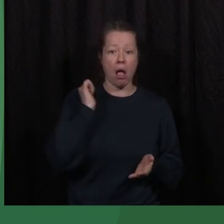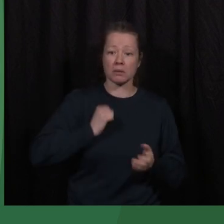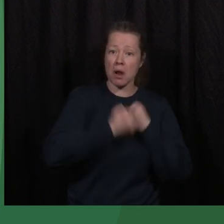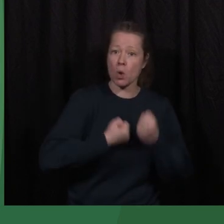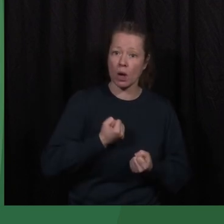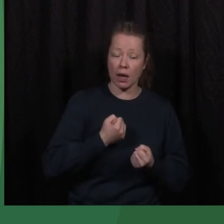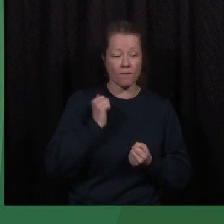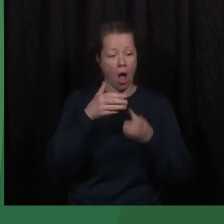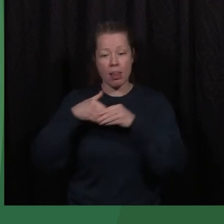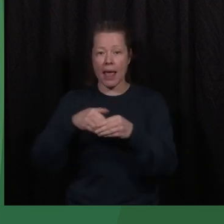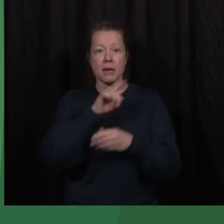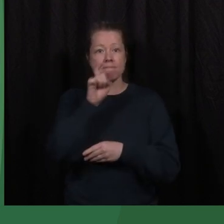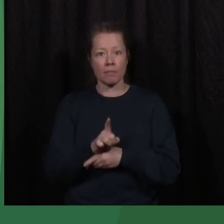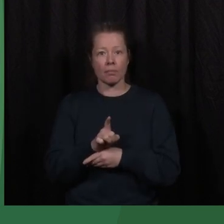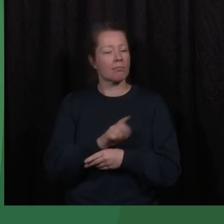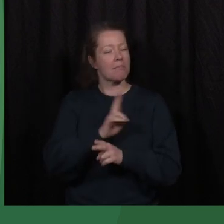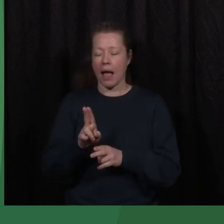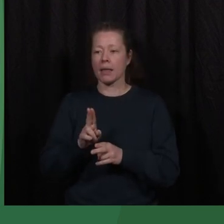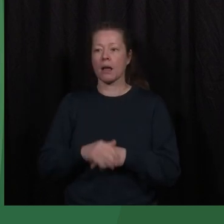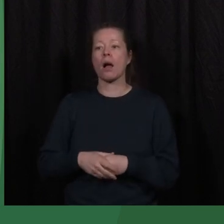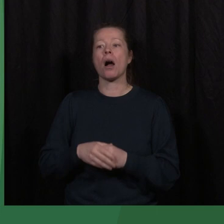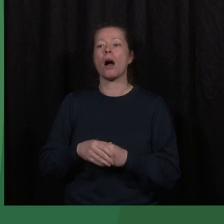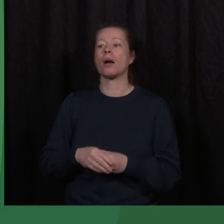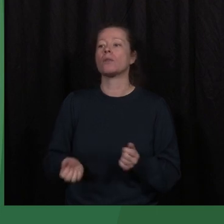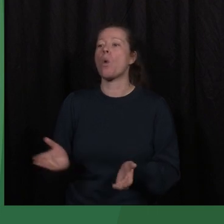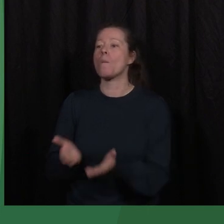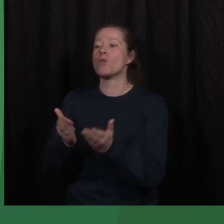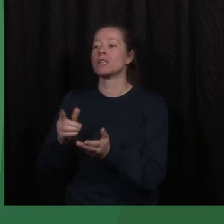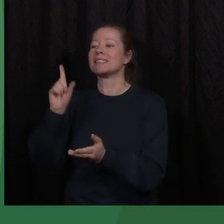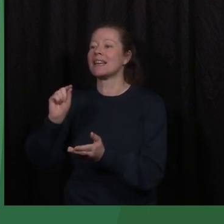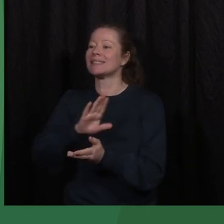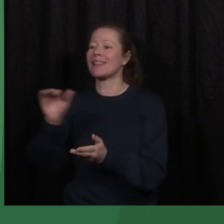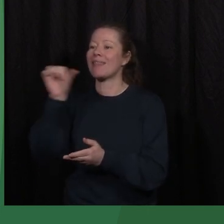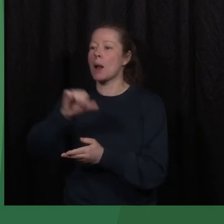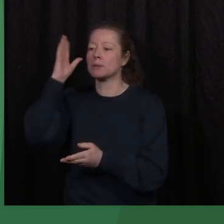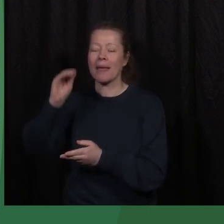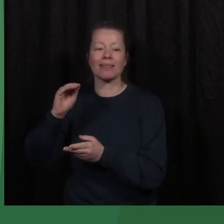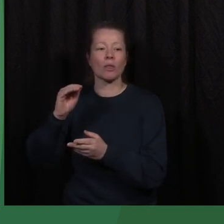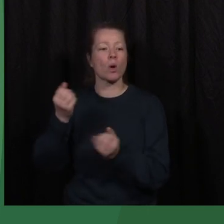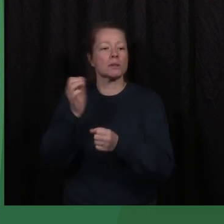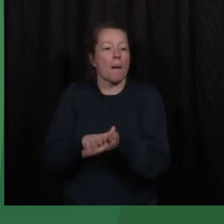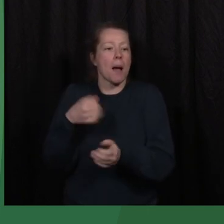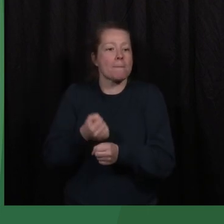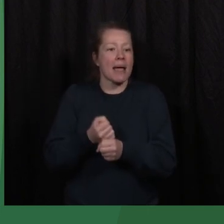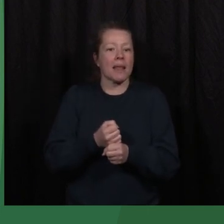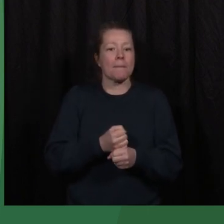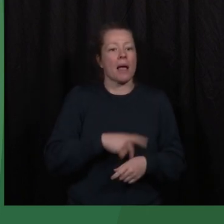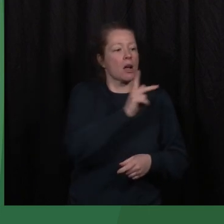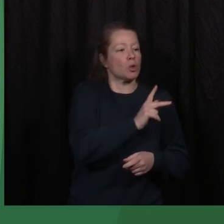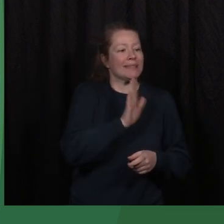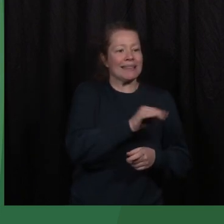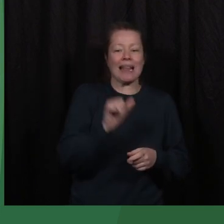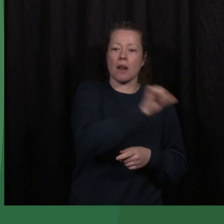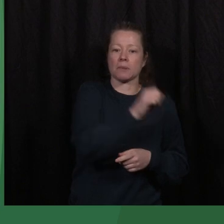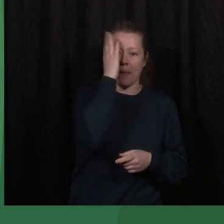he tried to get Shireen's killers to work with Jamal's killers, and he let both off the hook. Oil